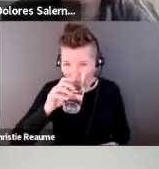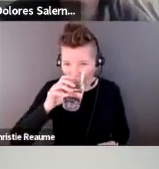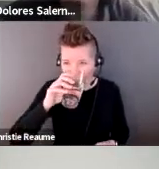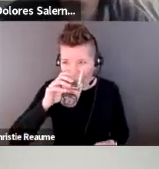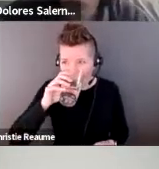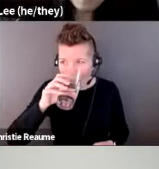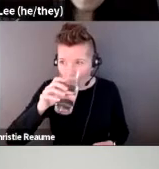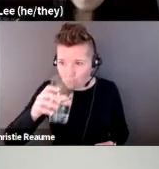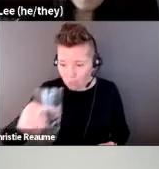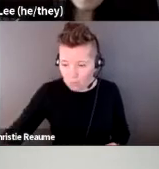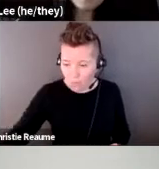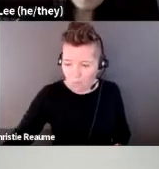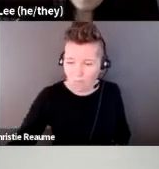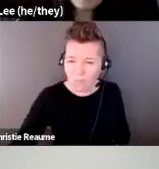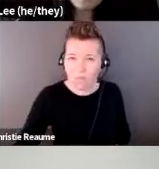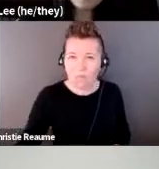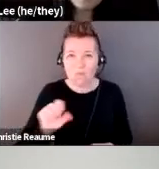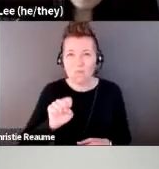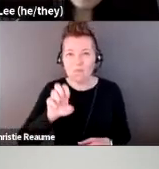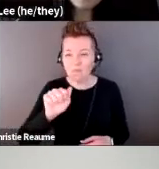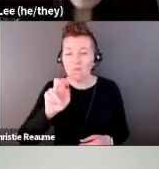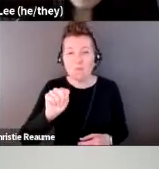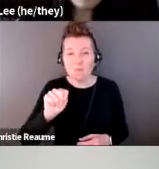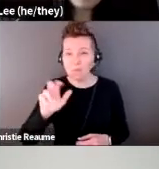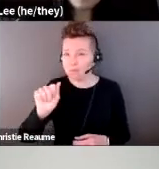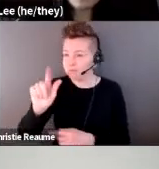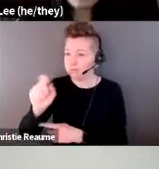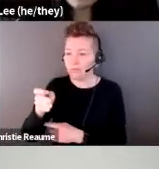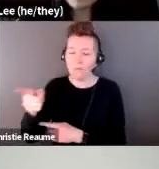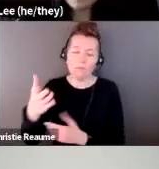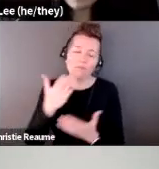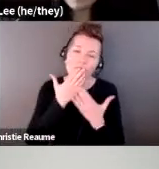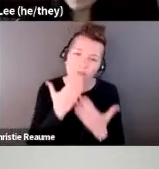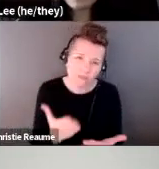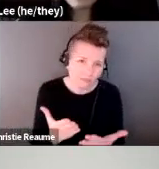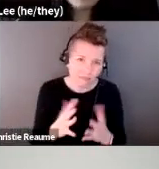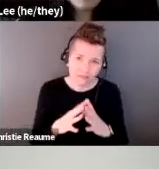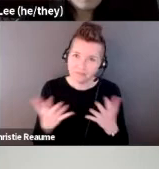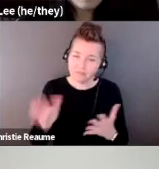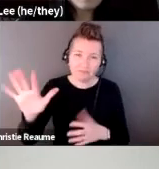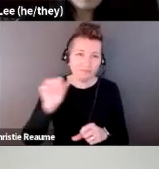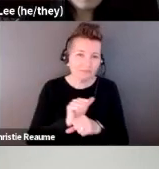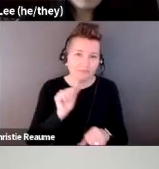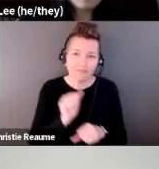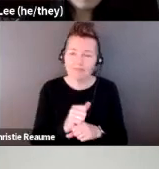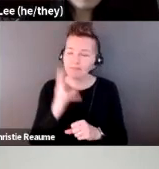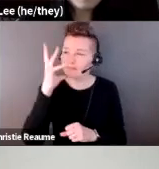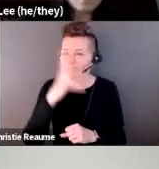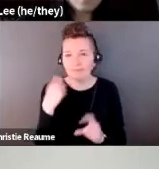Thank you, Alex. That was such a beautiful tour of your work and the